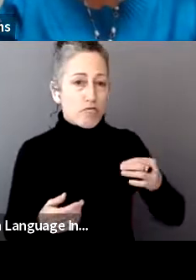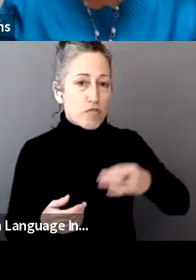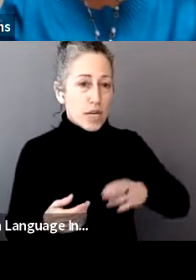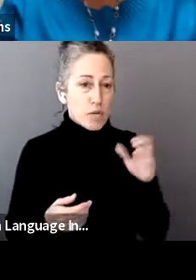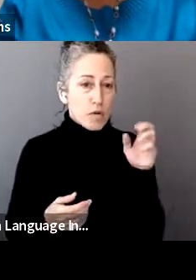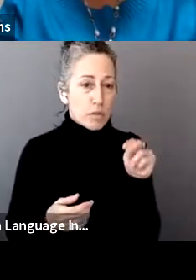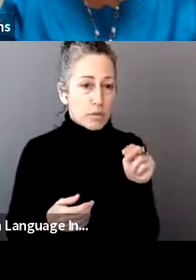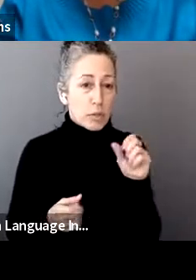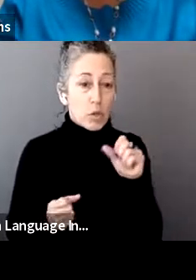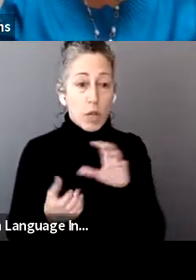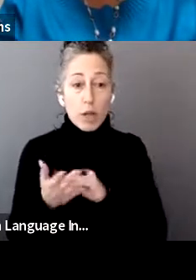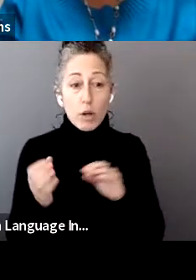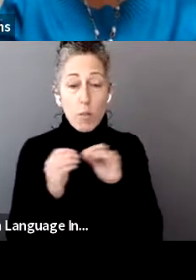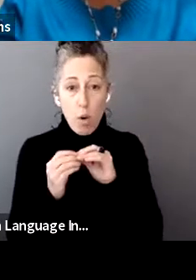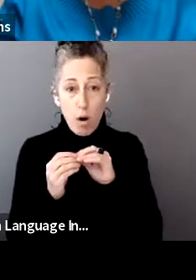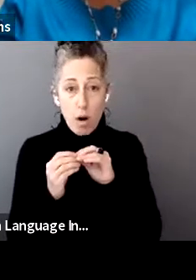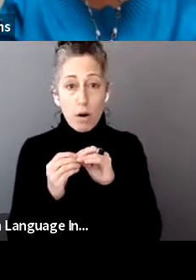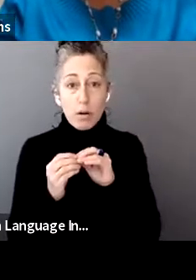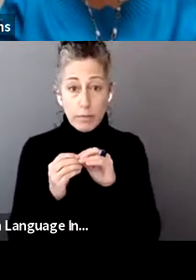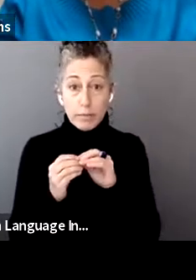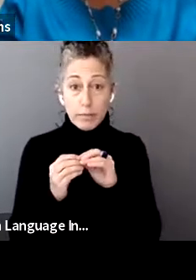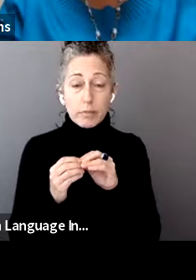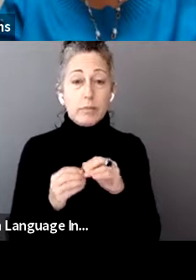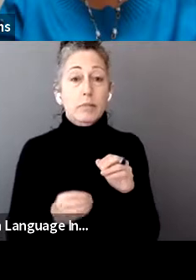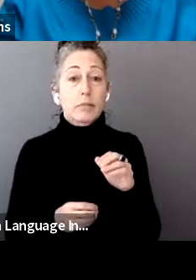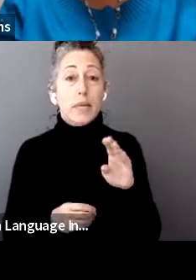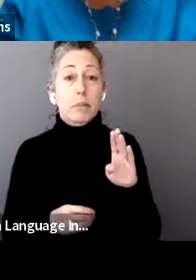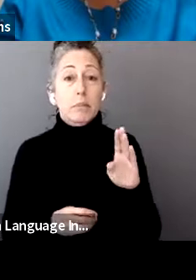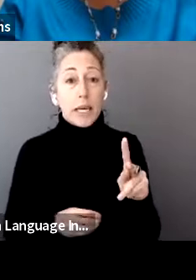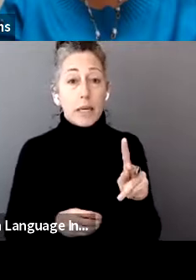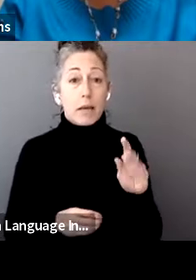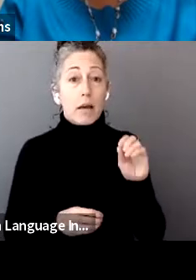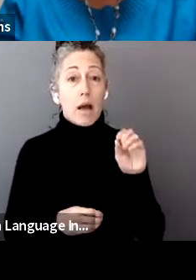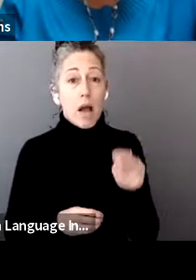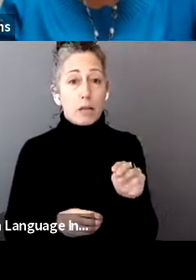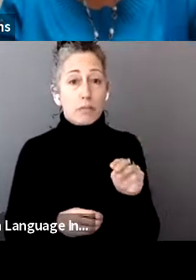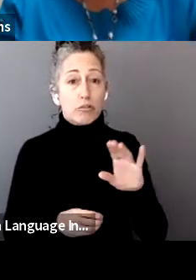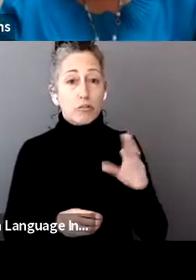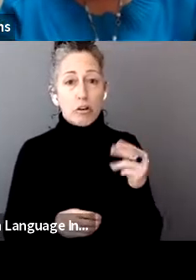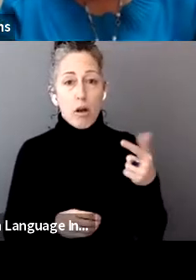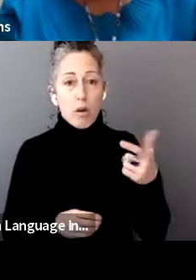accounts and information you need to apply for them at bankonchicago.com.